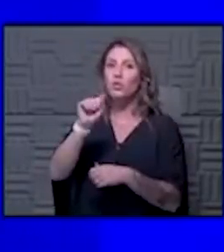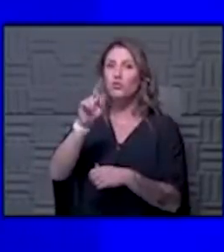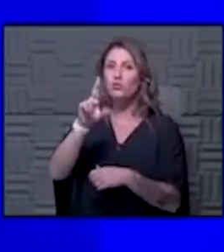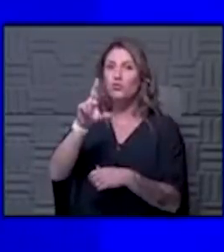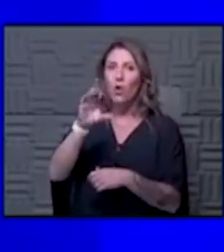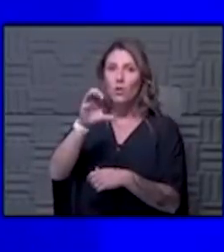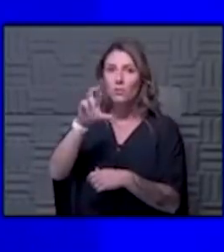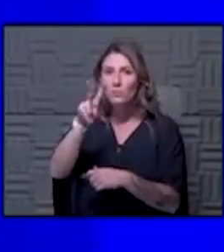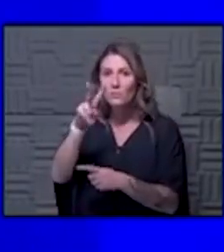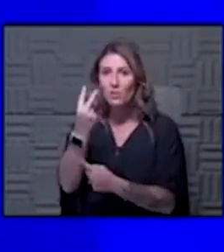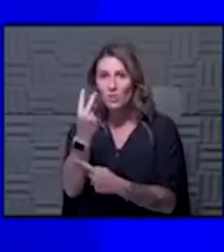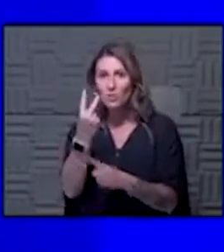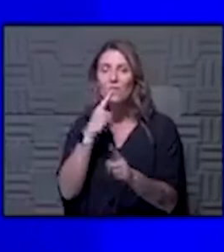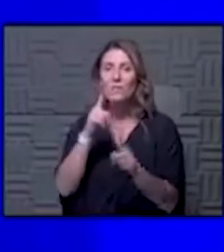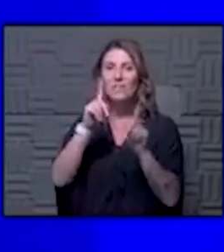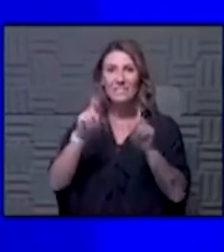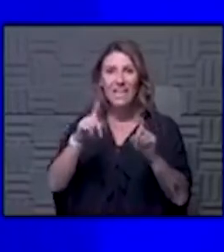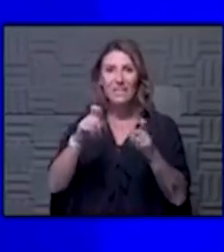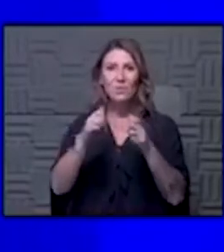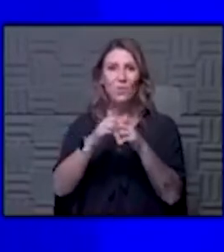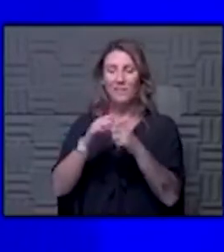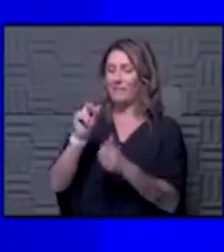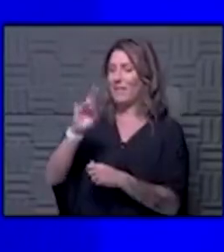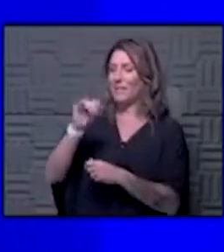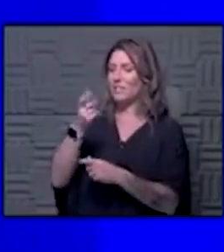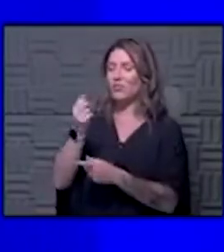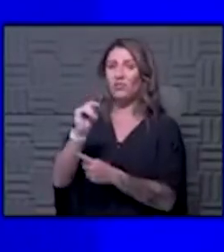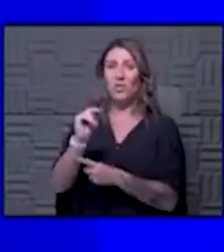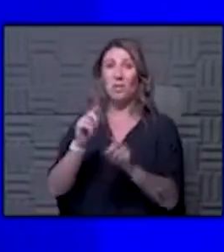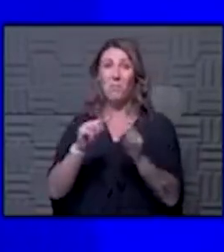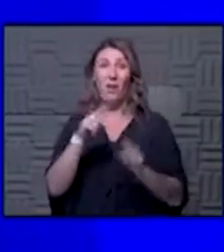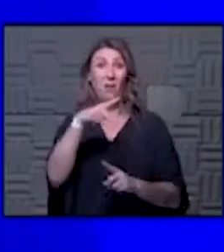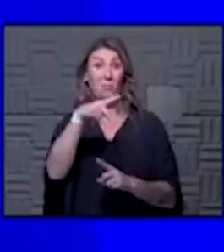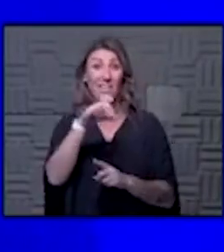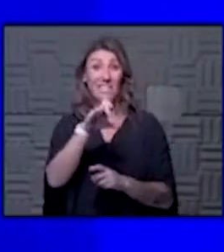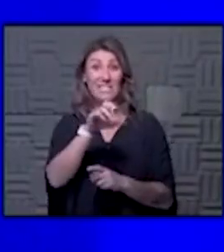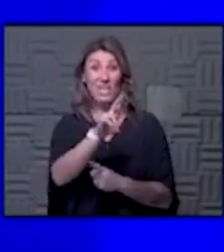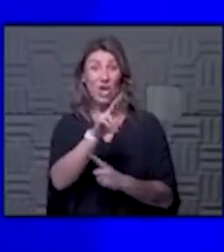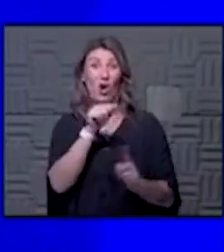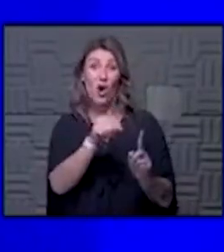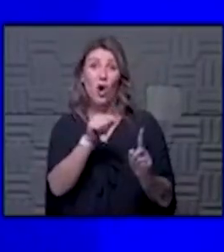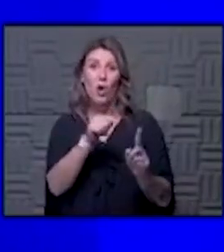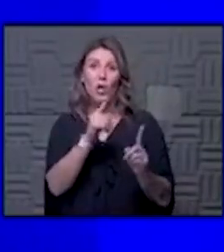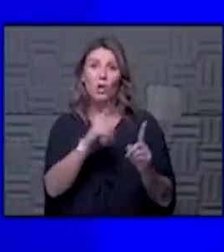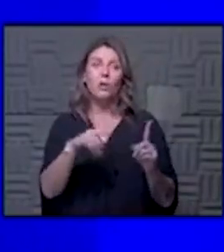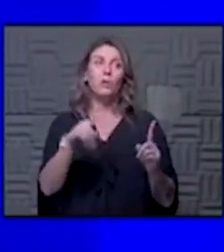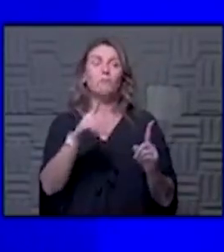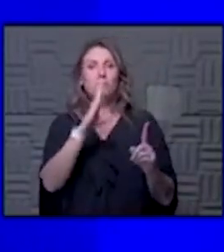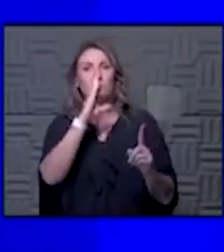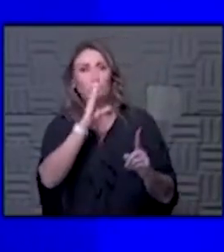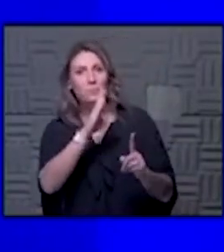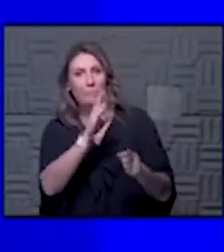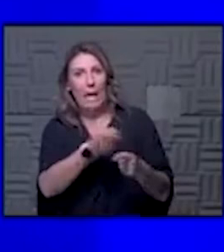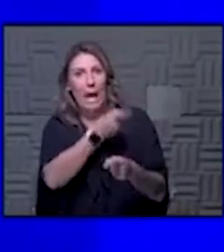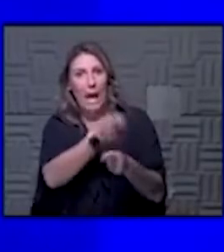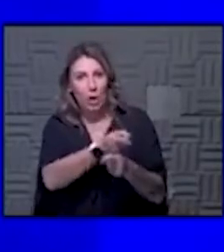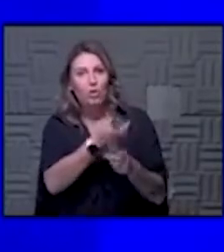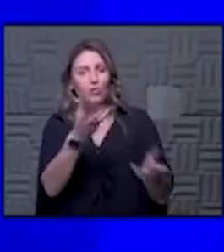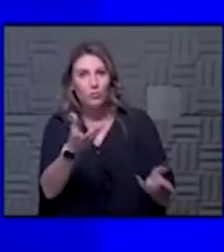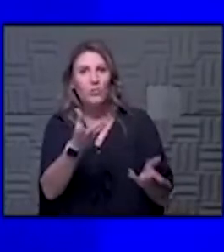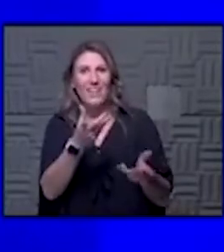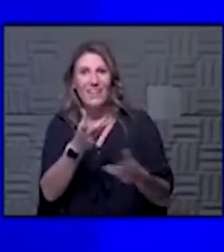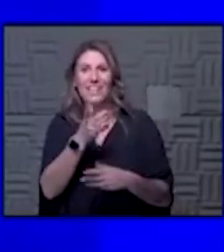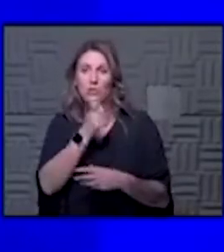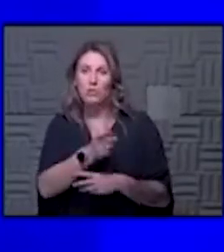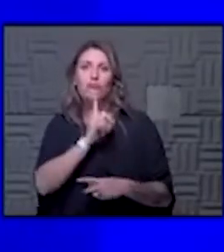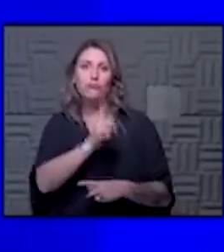even even with that antigen test but if it's a pcr test it's probably less likely that it's a false positive and it's more likely